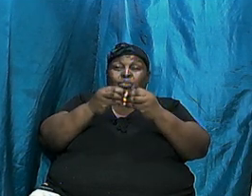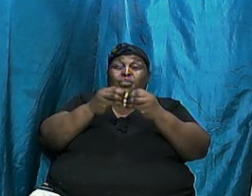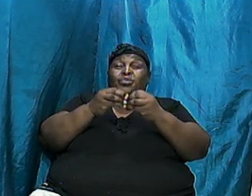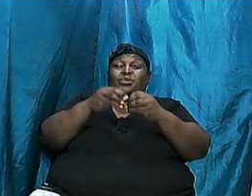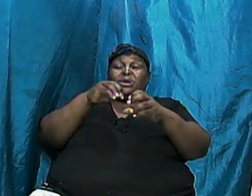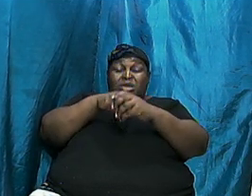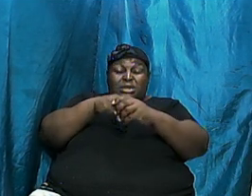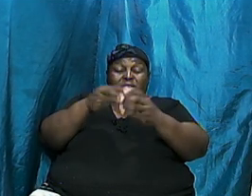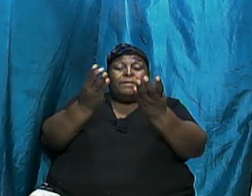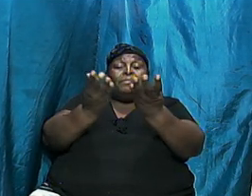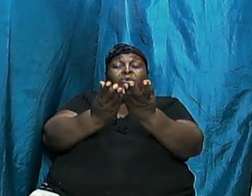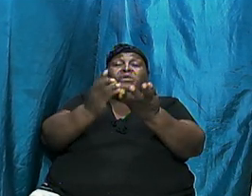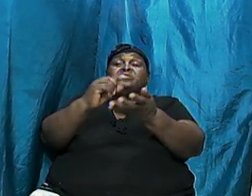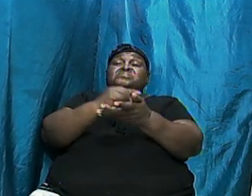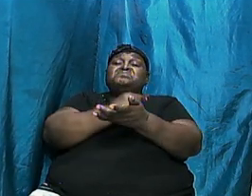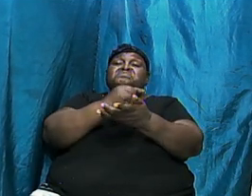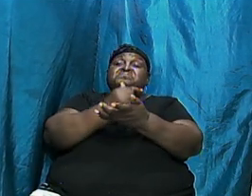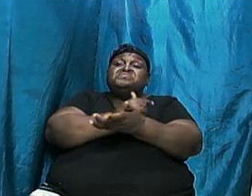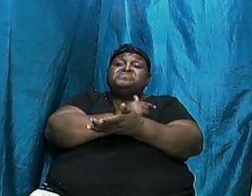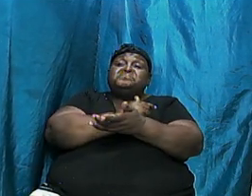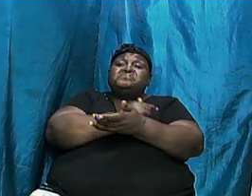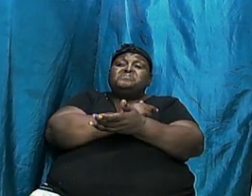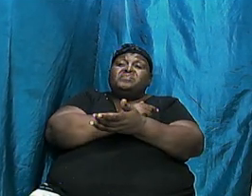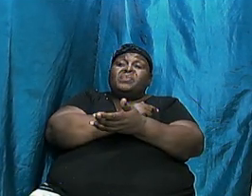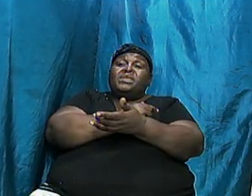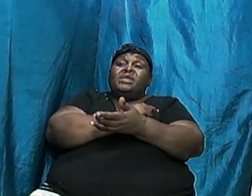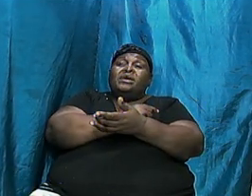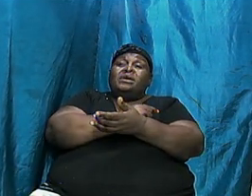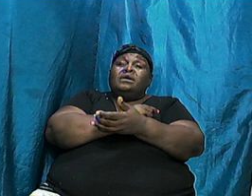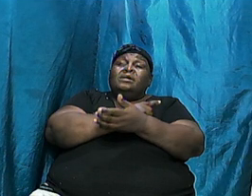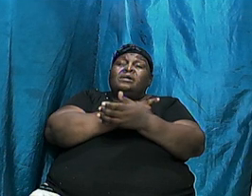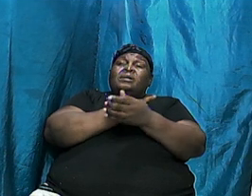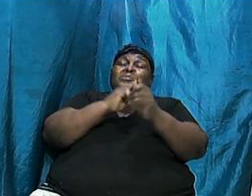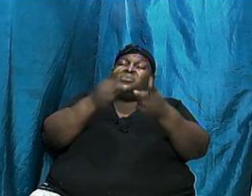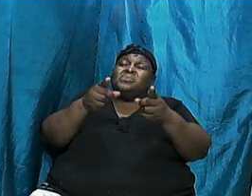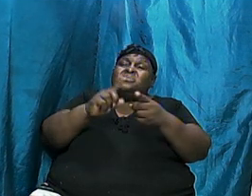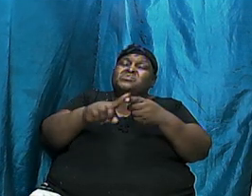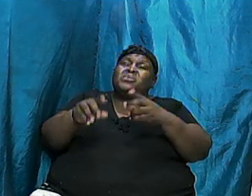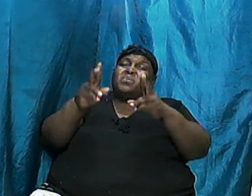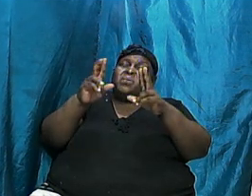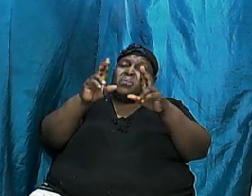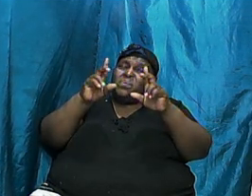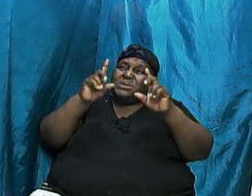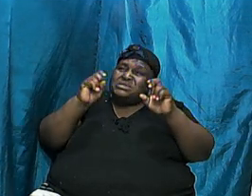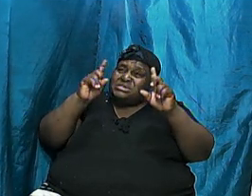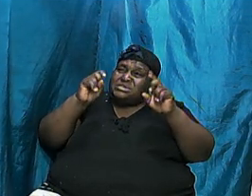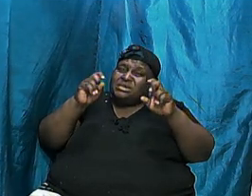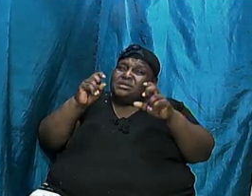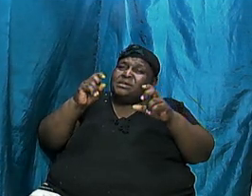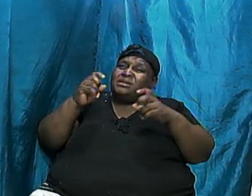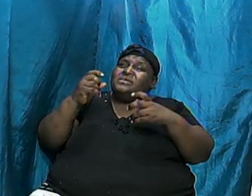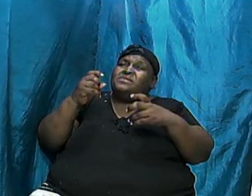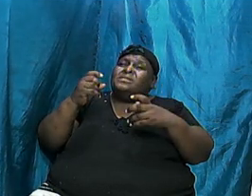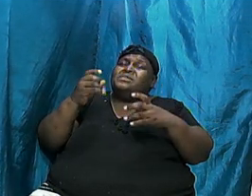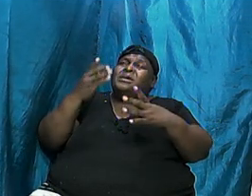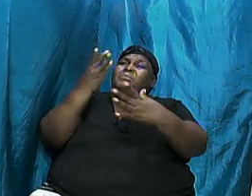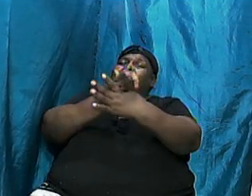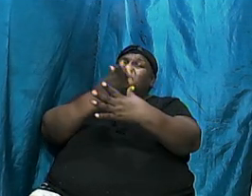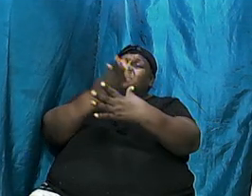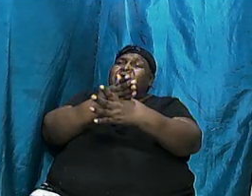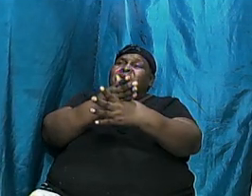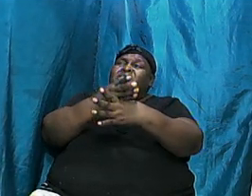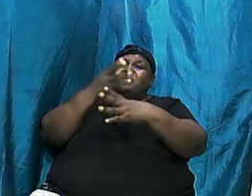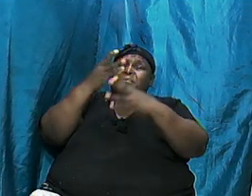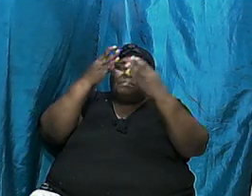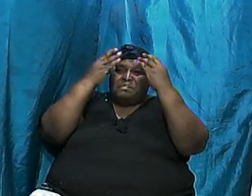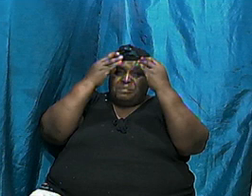doing that, we are going to get to some of the questions that bottle the mind of many. We